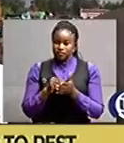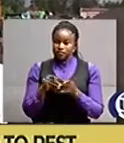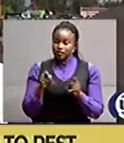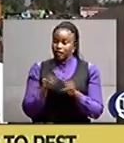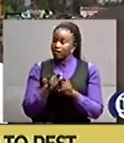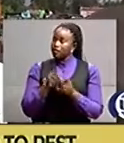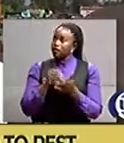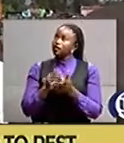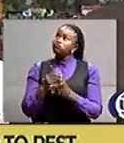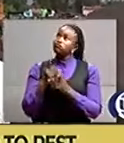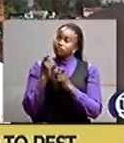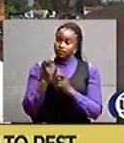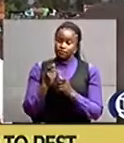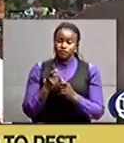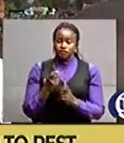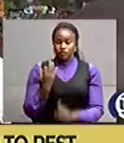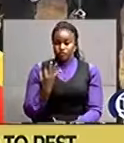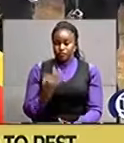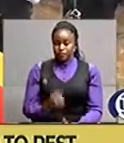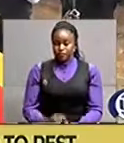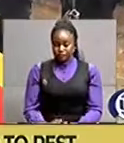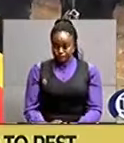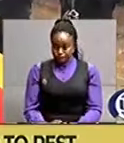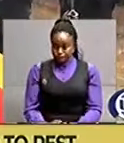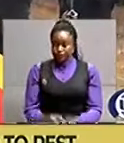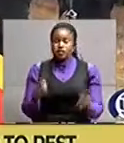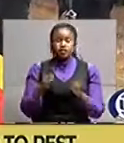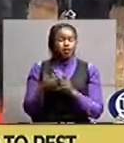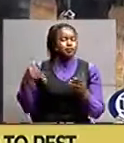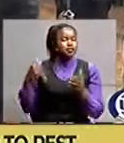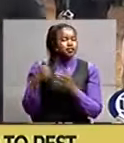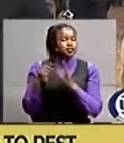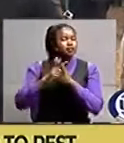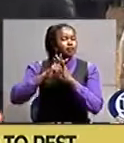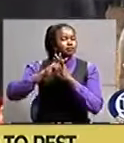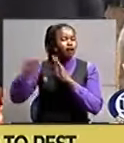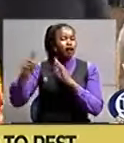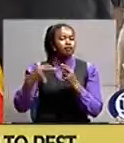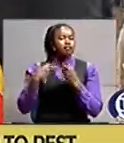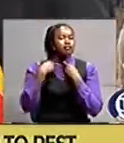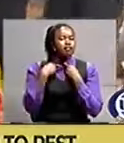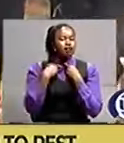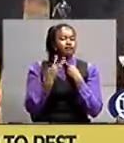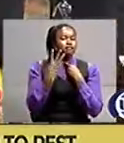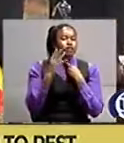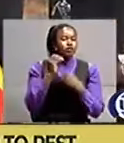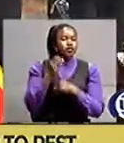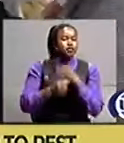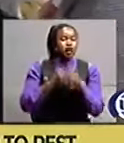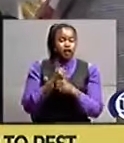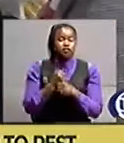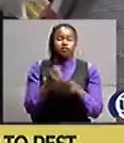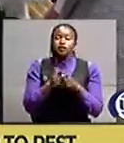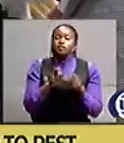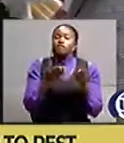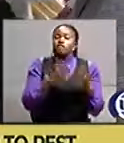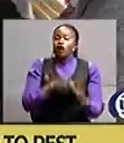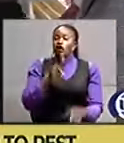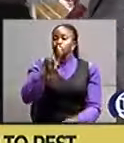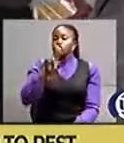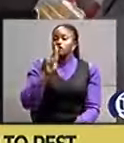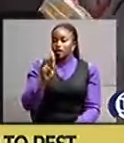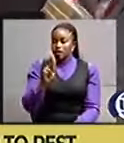but a fight he has been in exile for about 40 years and died in united kingdom